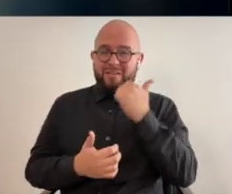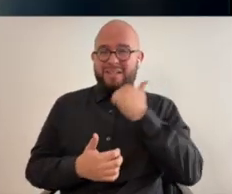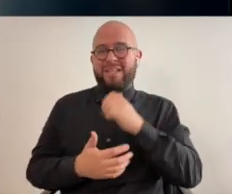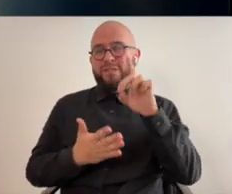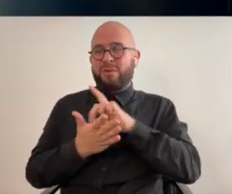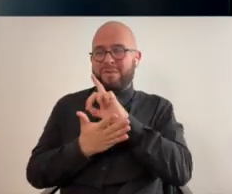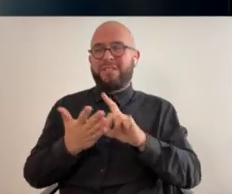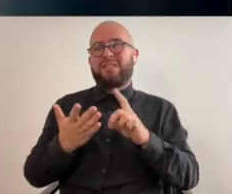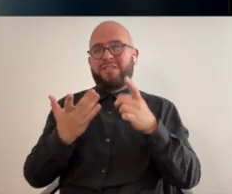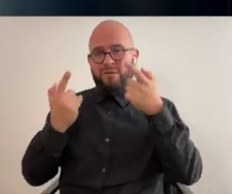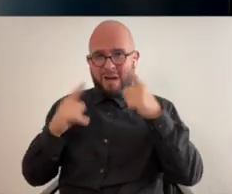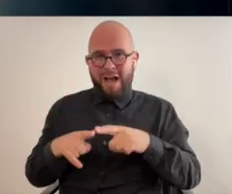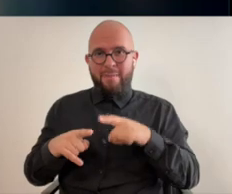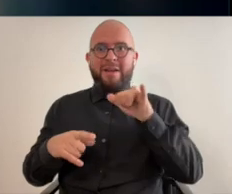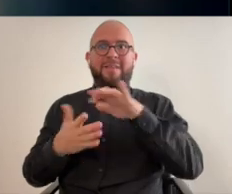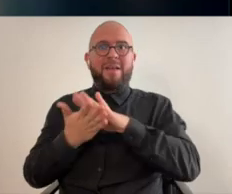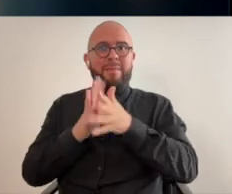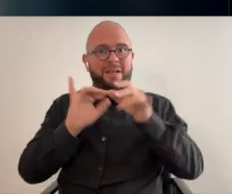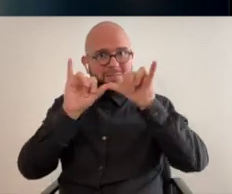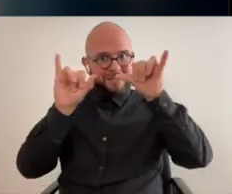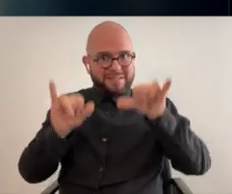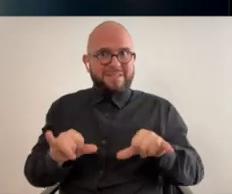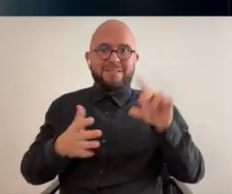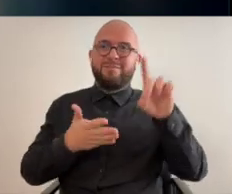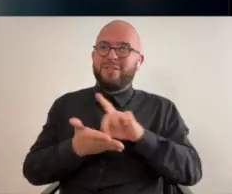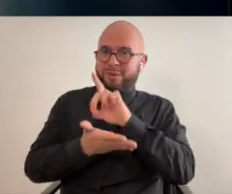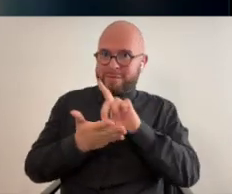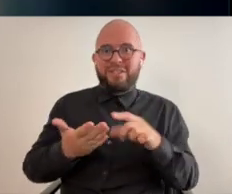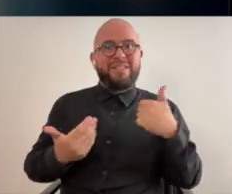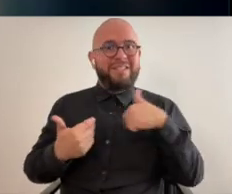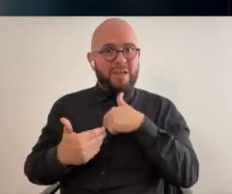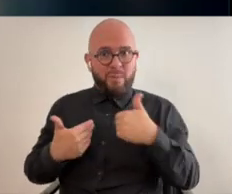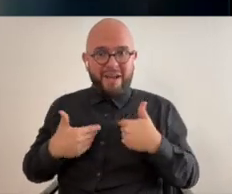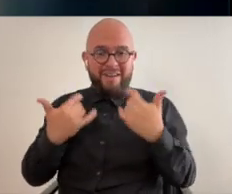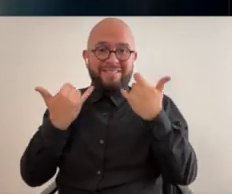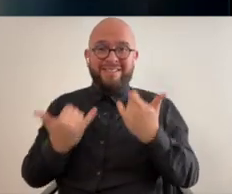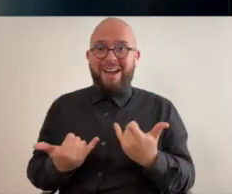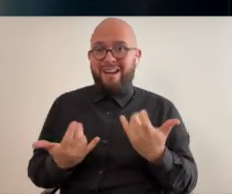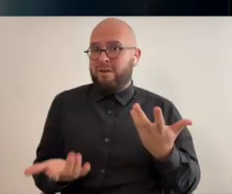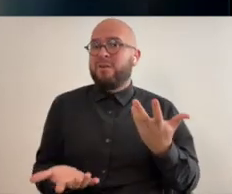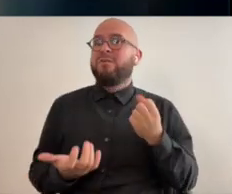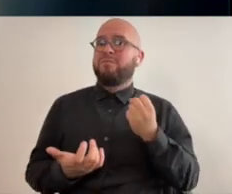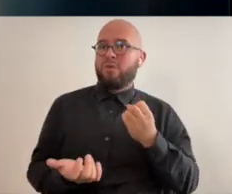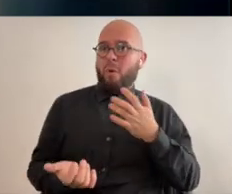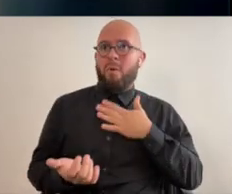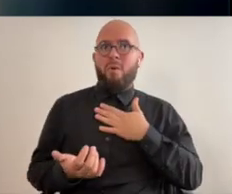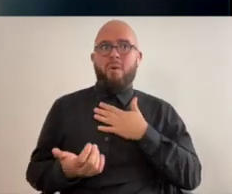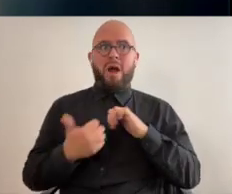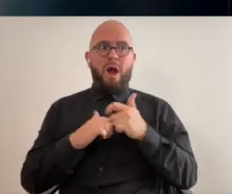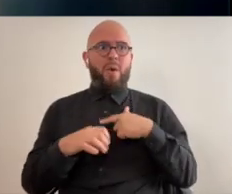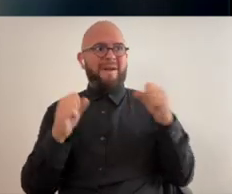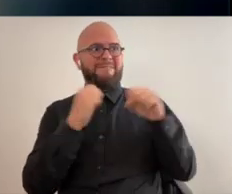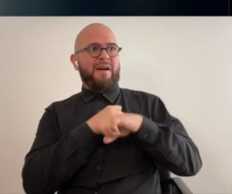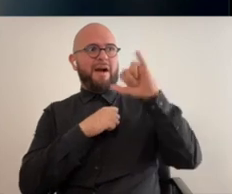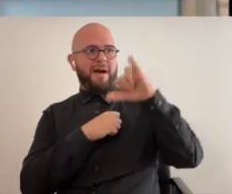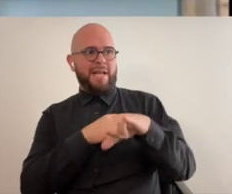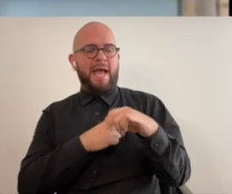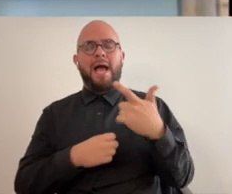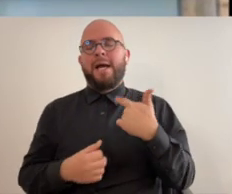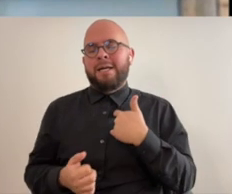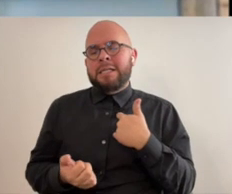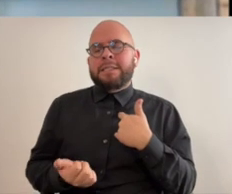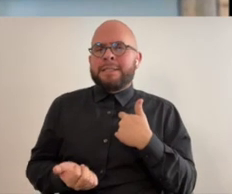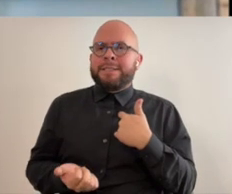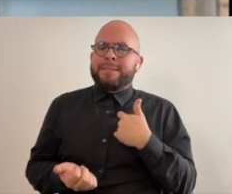very easy for everyday discrimination to become the systemic discrimination that we currently have and yeah